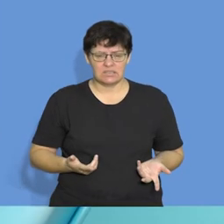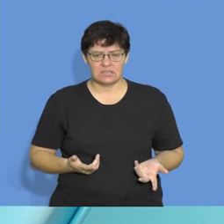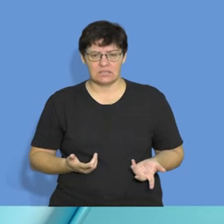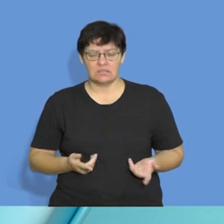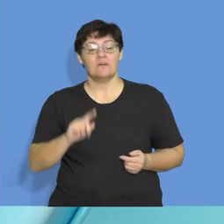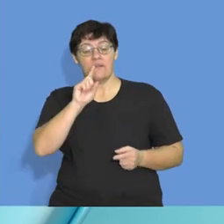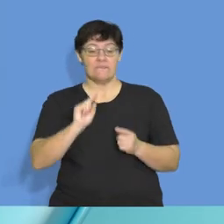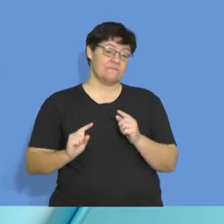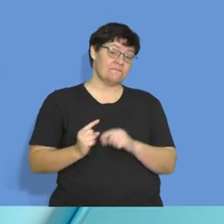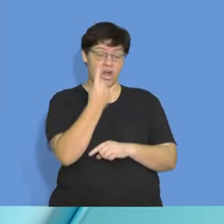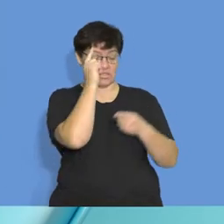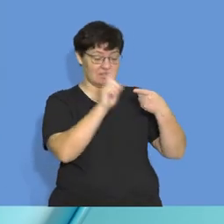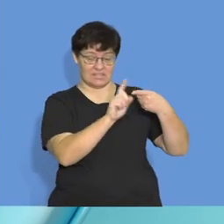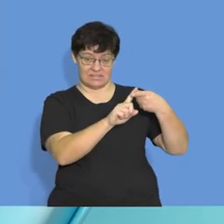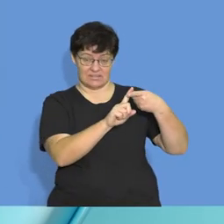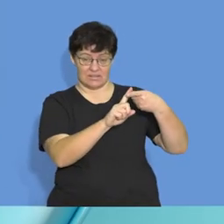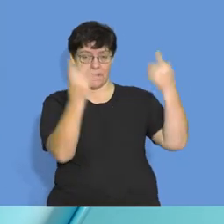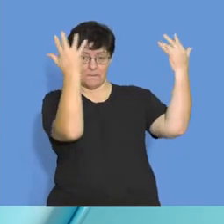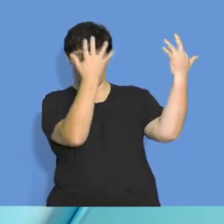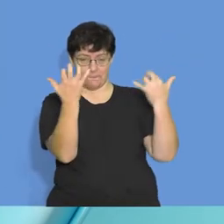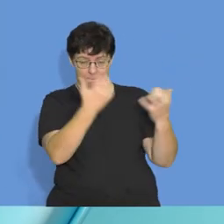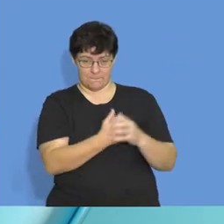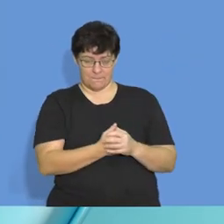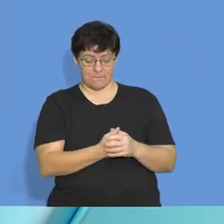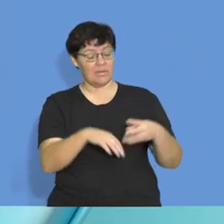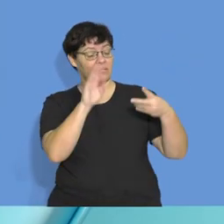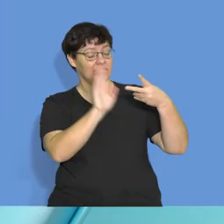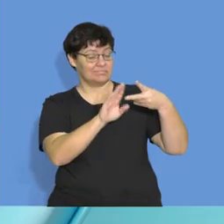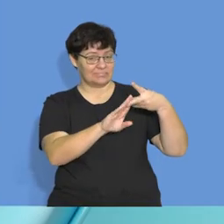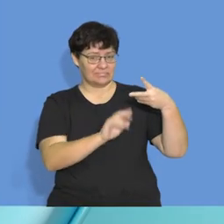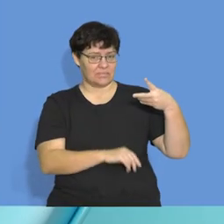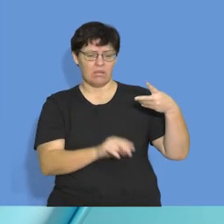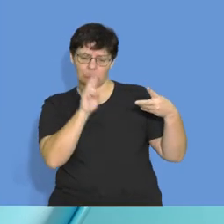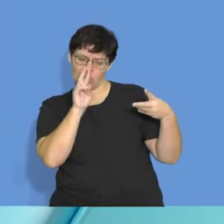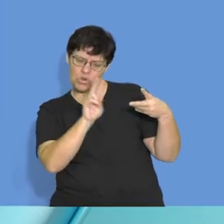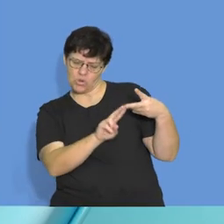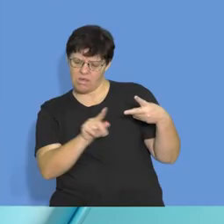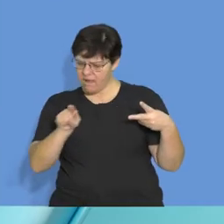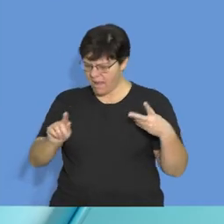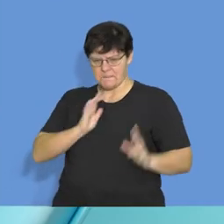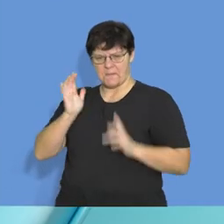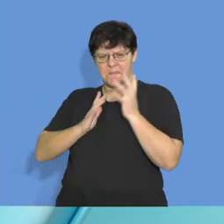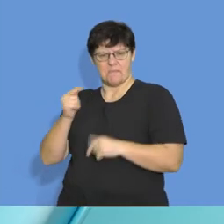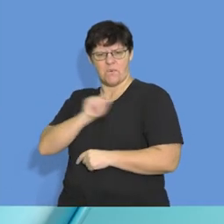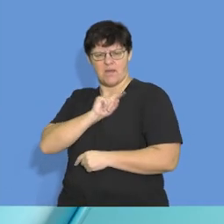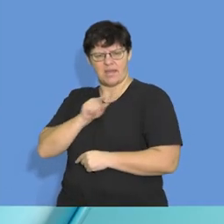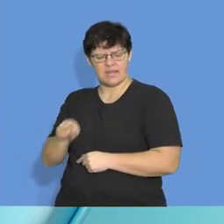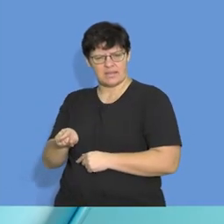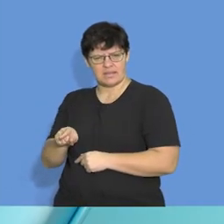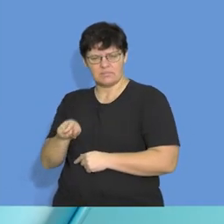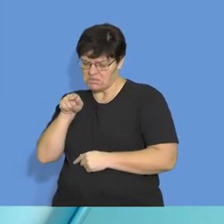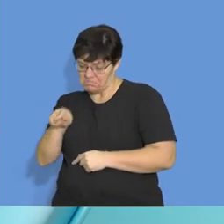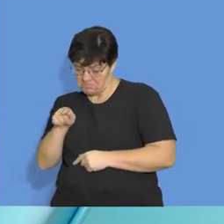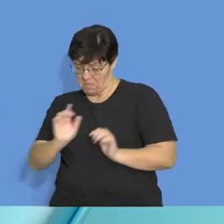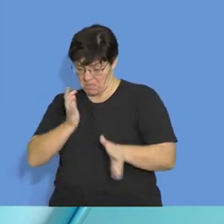have to first do a calculation. Then you have to look at the grievance and see whether they are